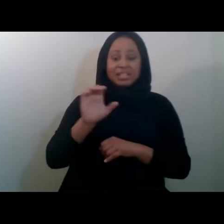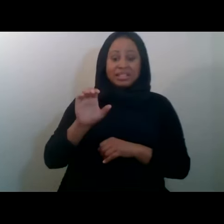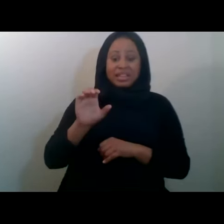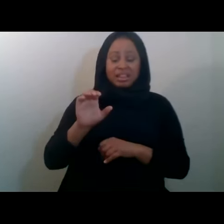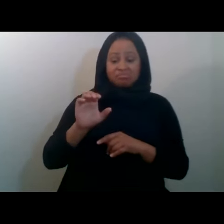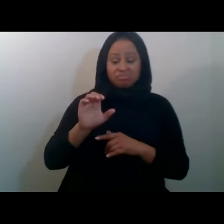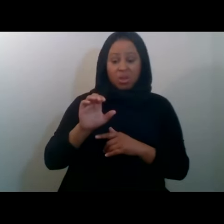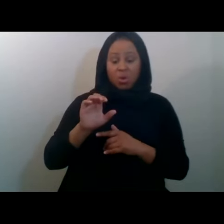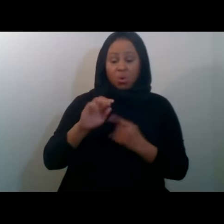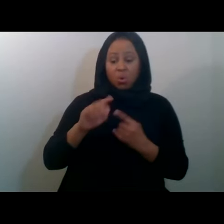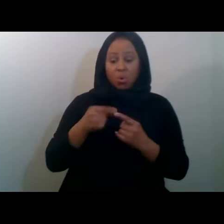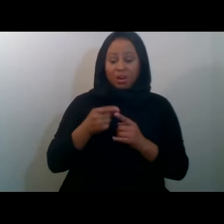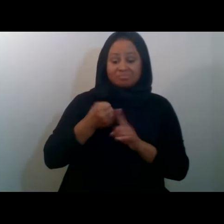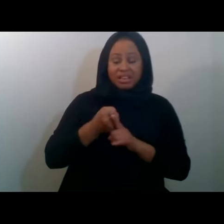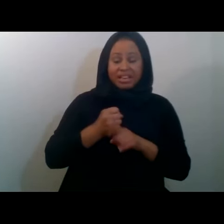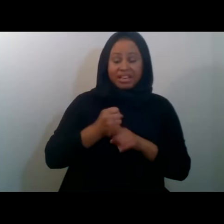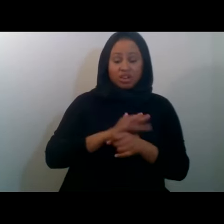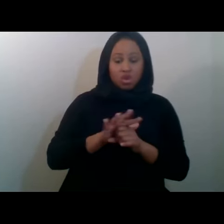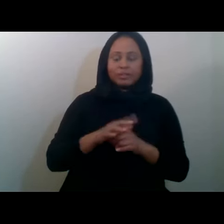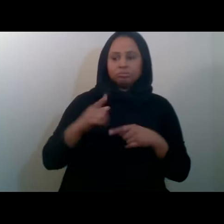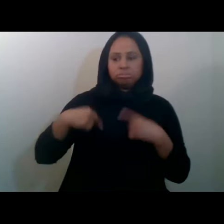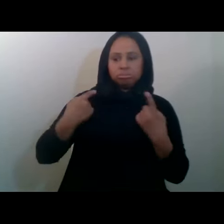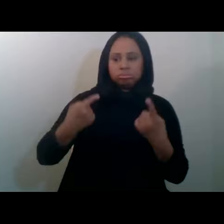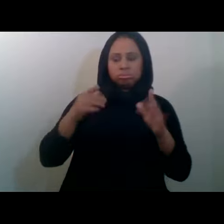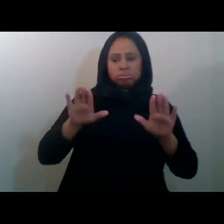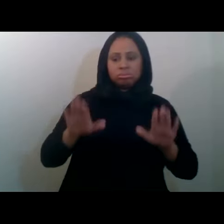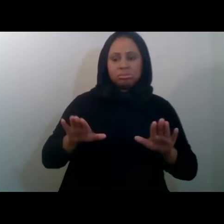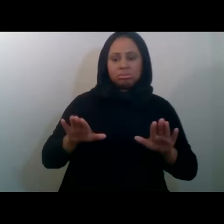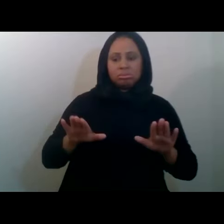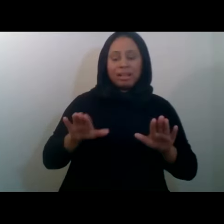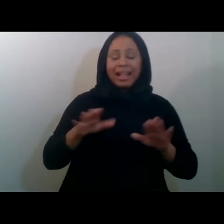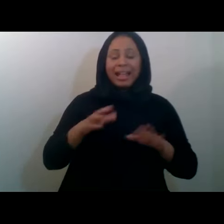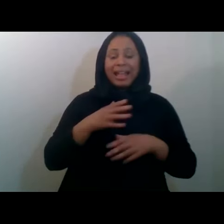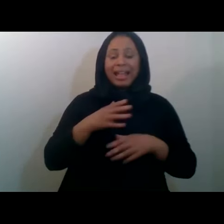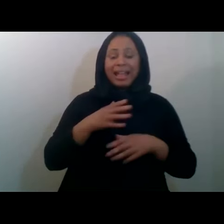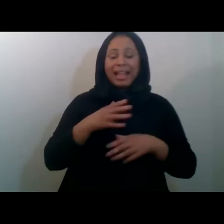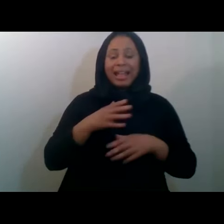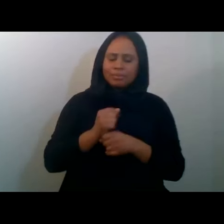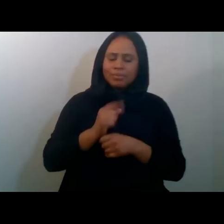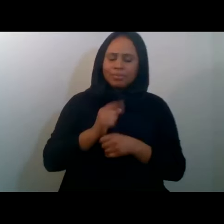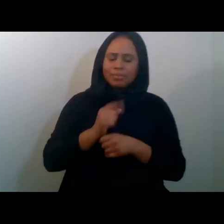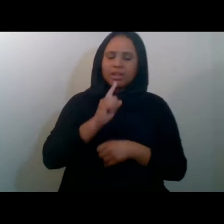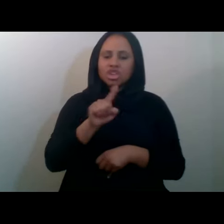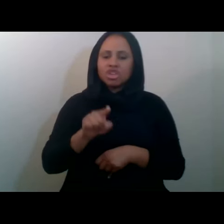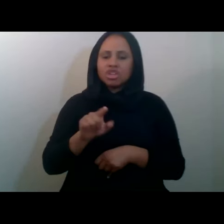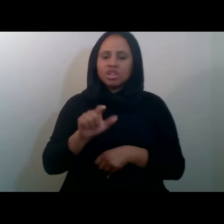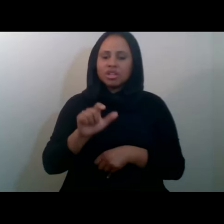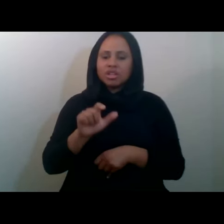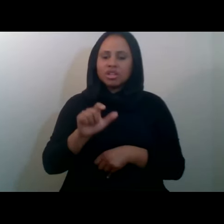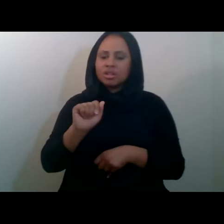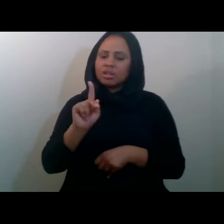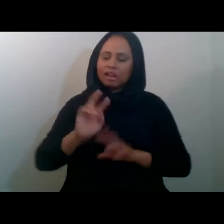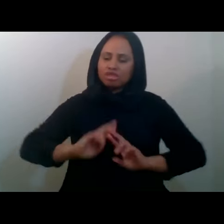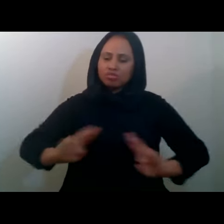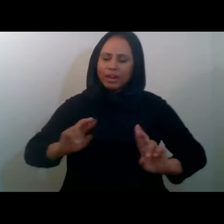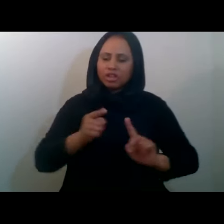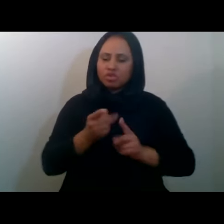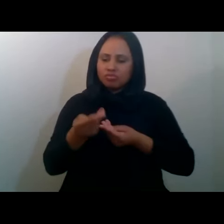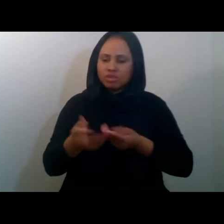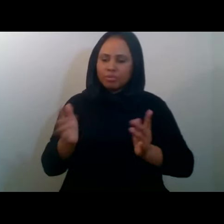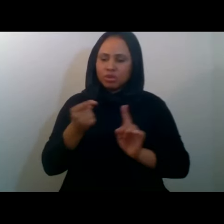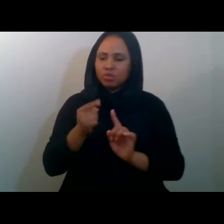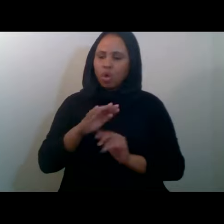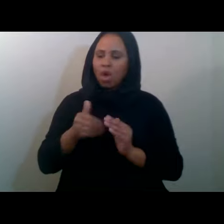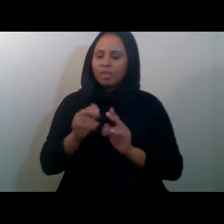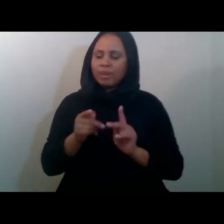making sure that our Sadaqa is ready and for all that need it as well. Because we not only